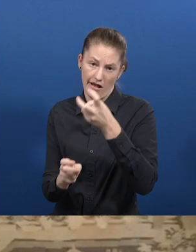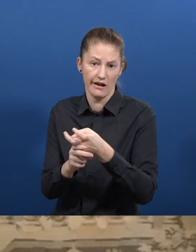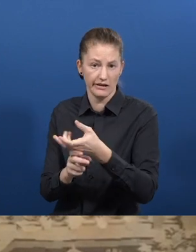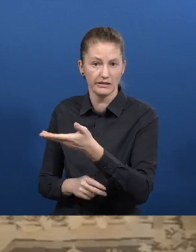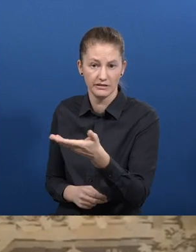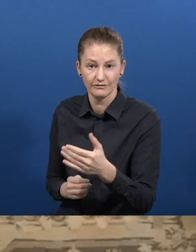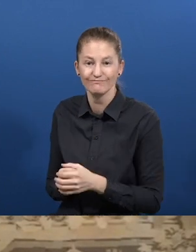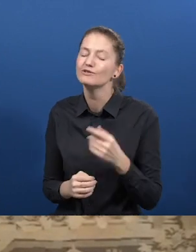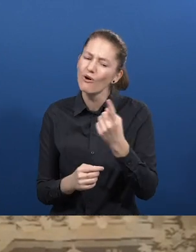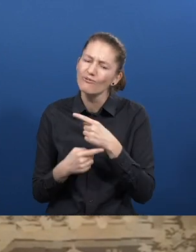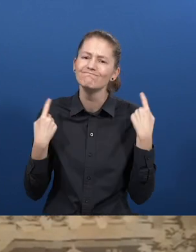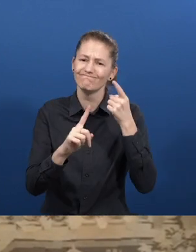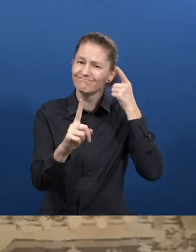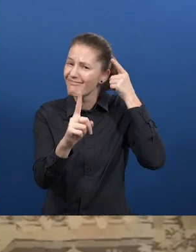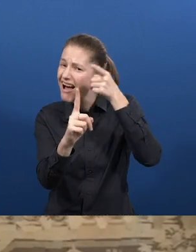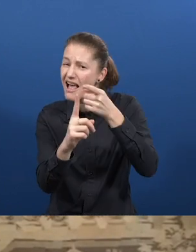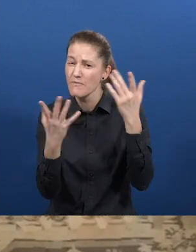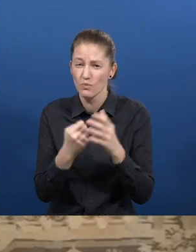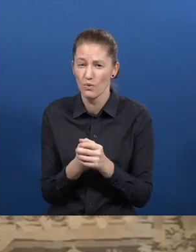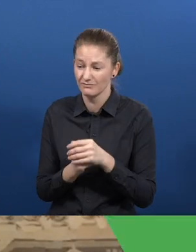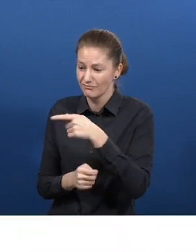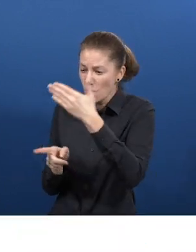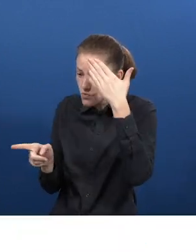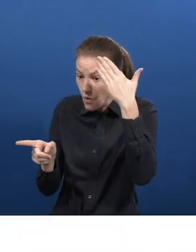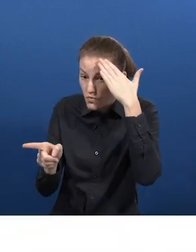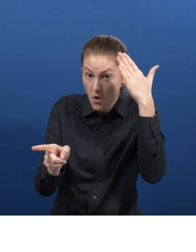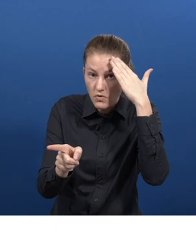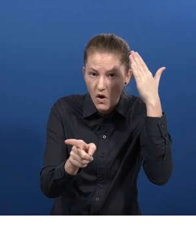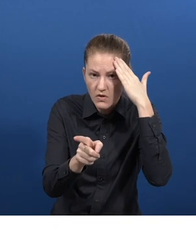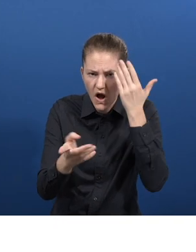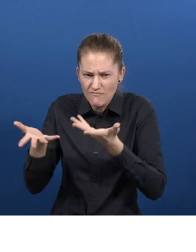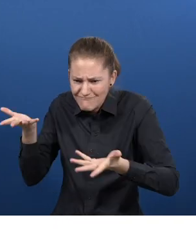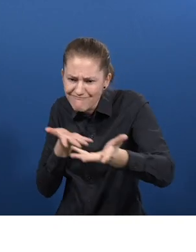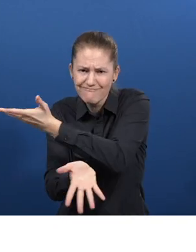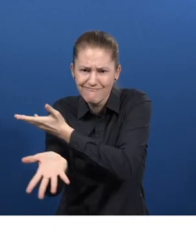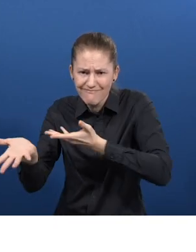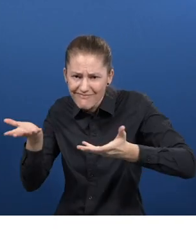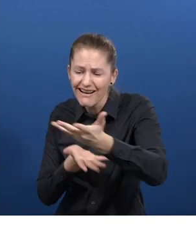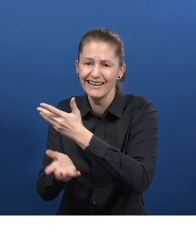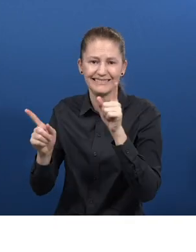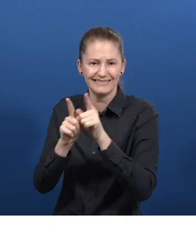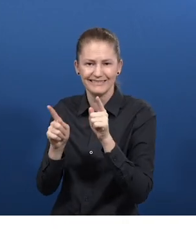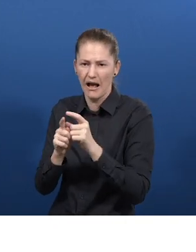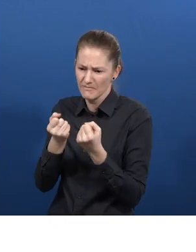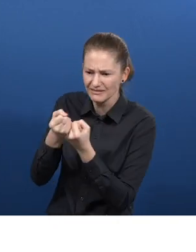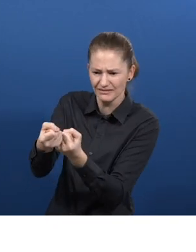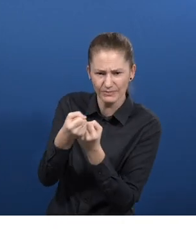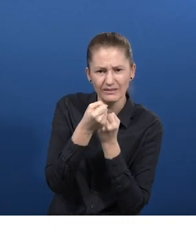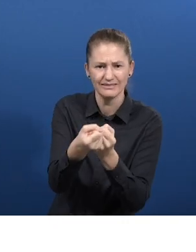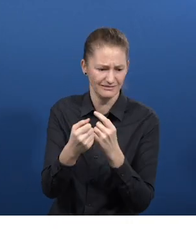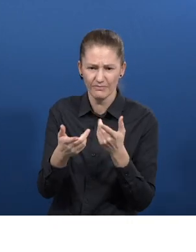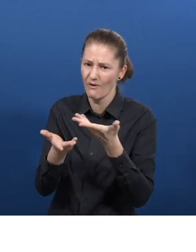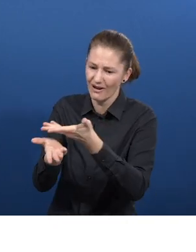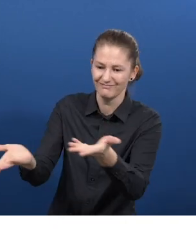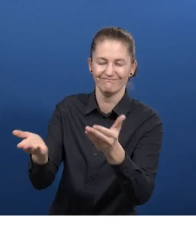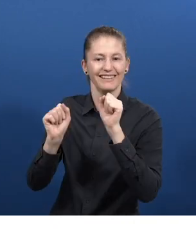the expertise and the financial support to our region. Participating in the Zero Project Impact Transfer